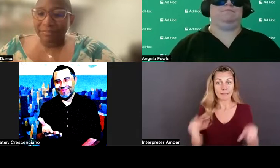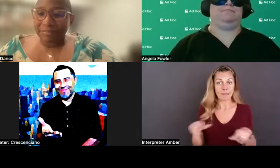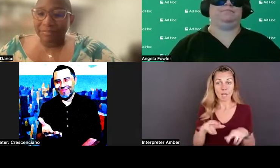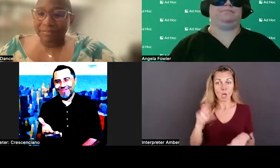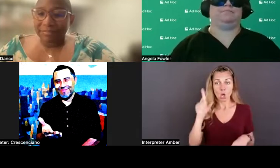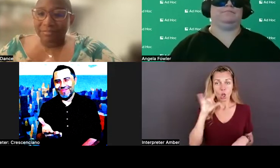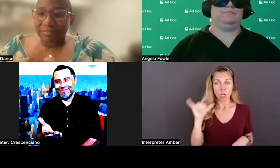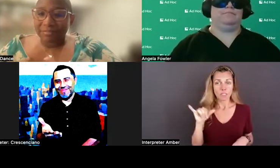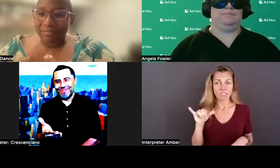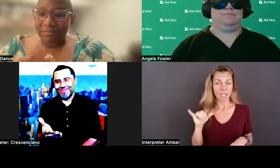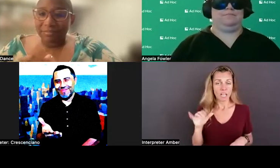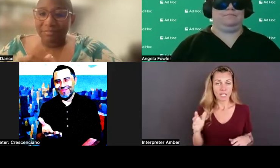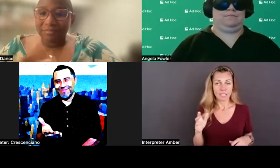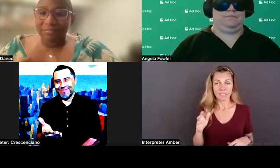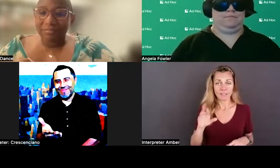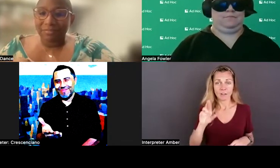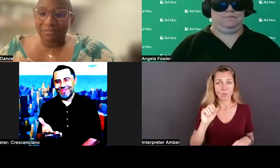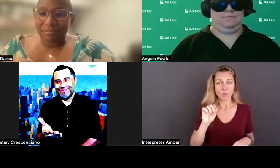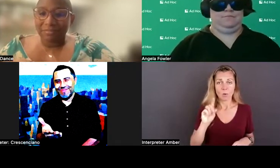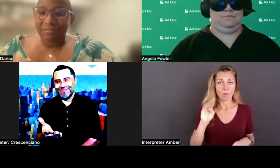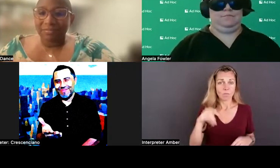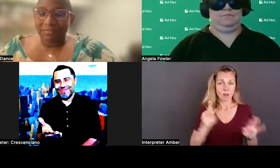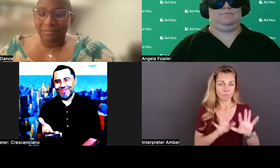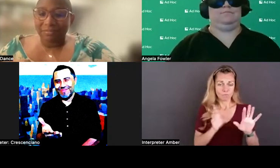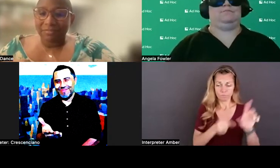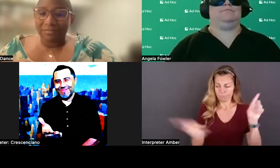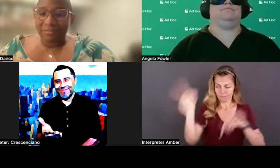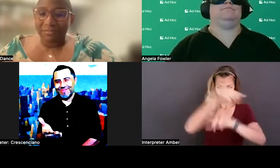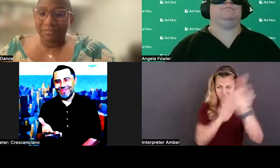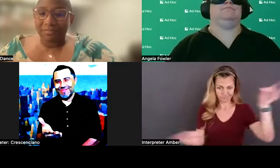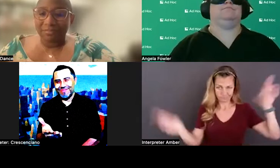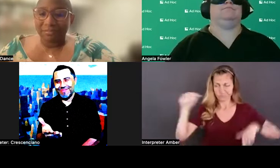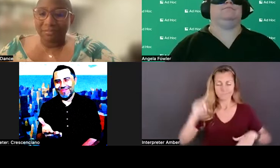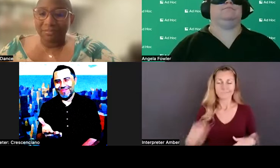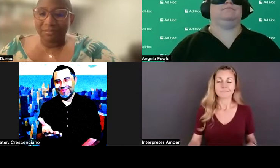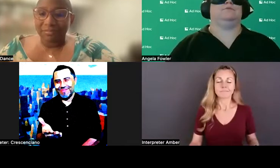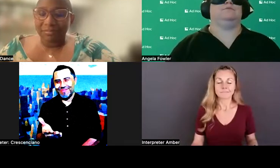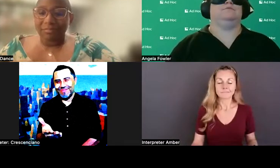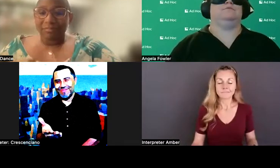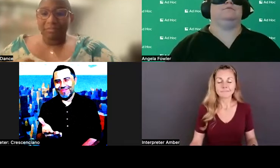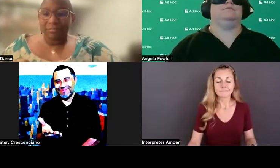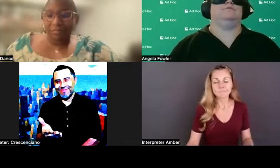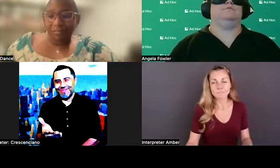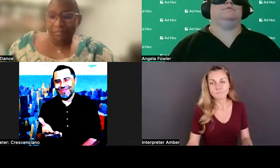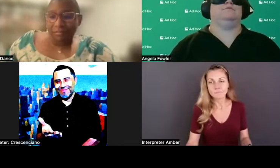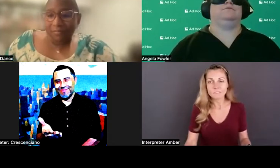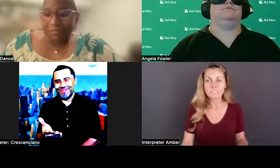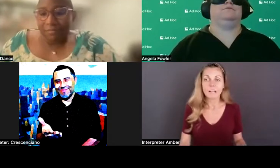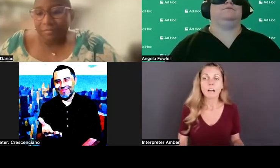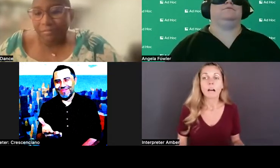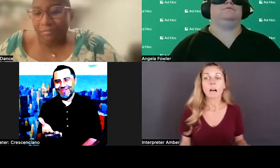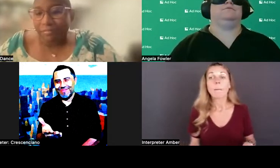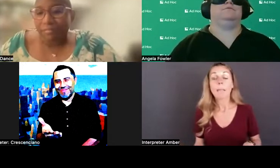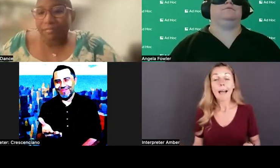roadmap, like a ridiculous, crazy roadmap. But so in a nutshell, I went to school for